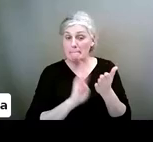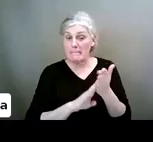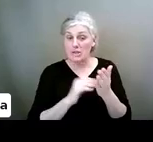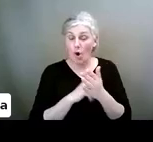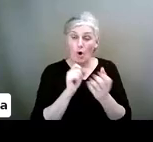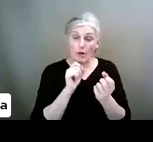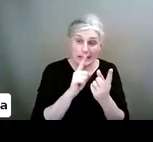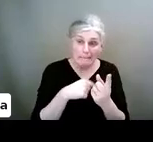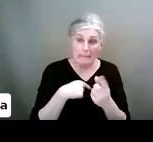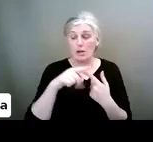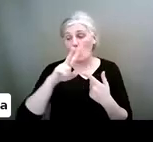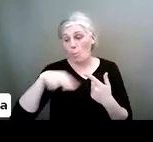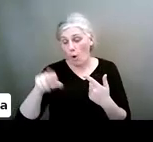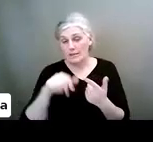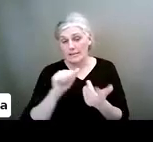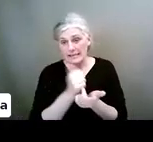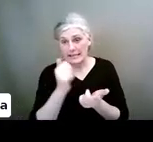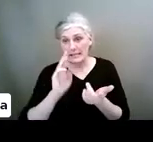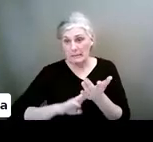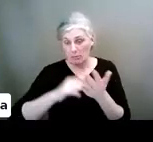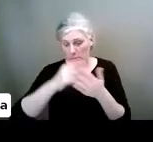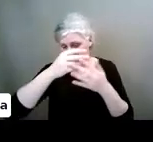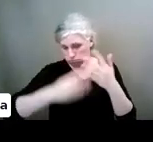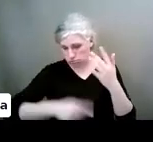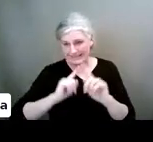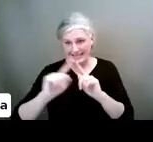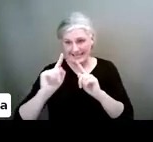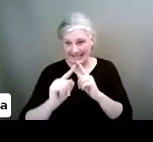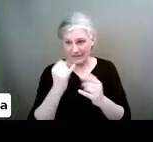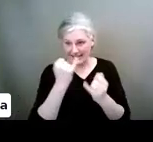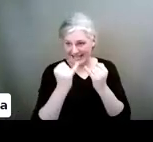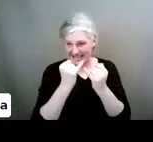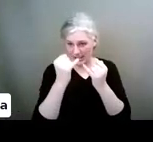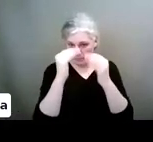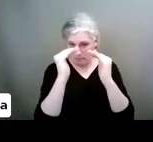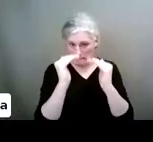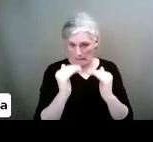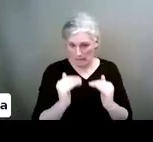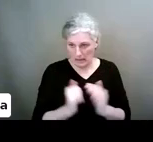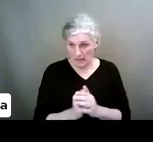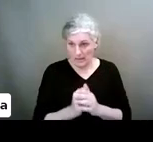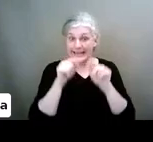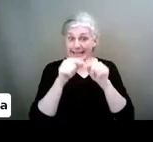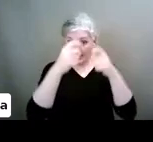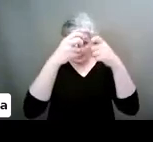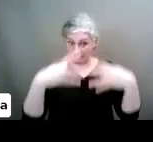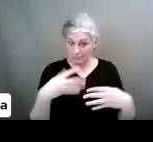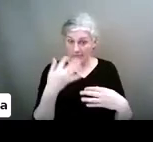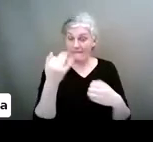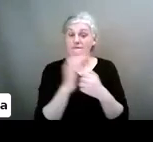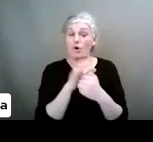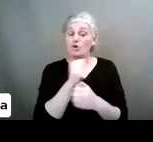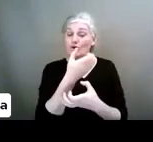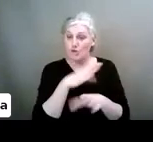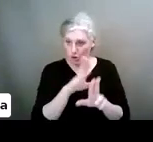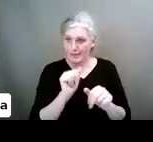WhatsApp, 16 minutes, Snapchat, and so on. OK. So this is what you can get for your kids.